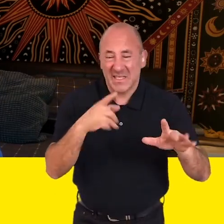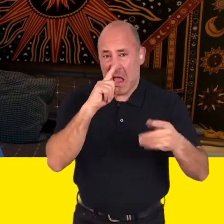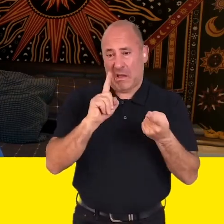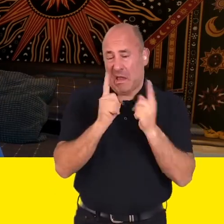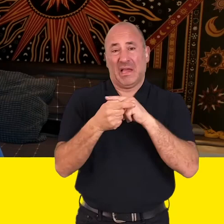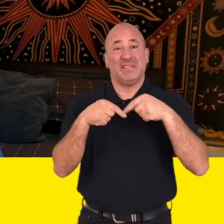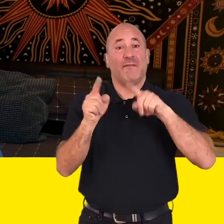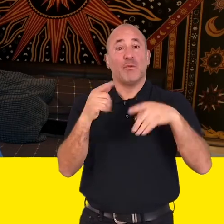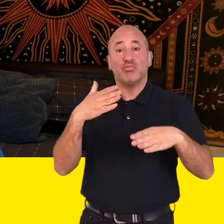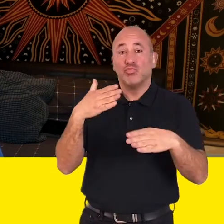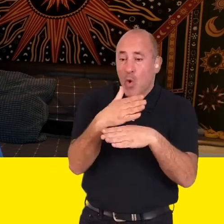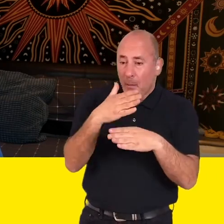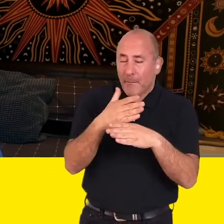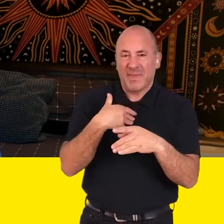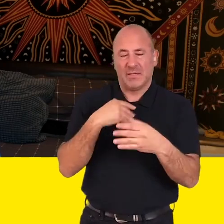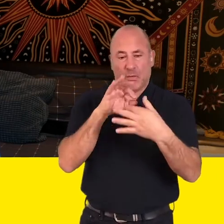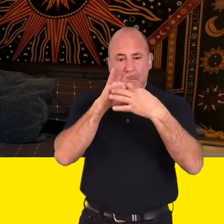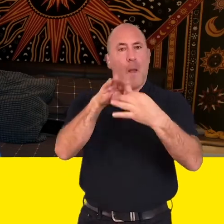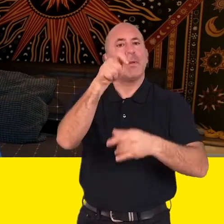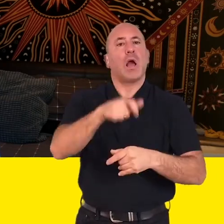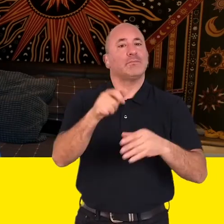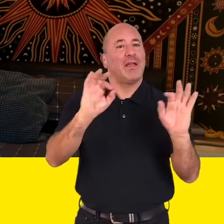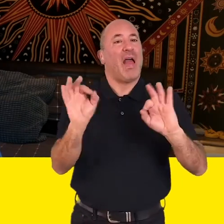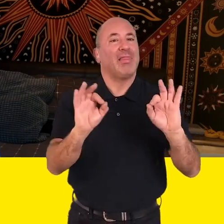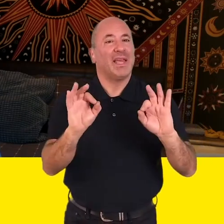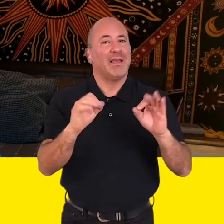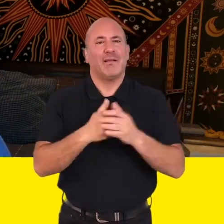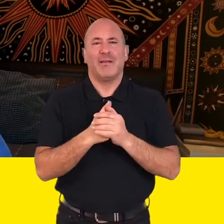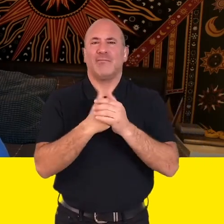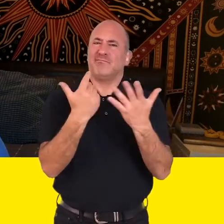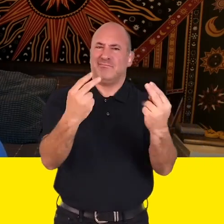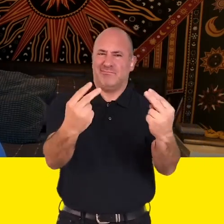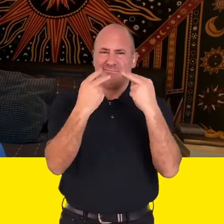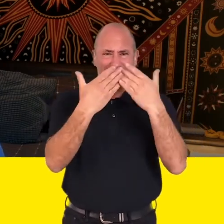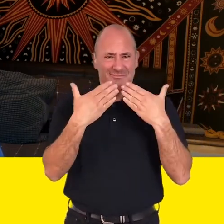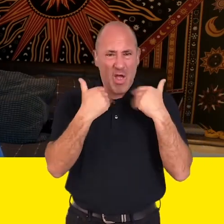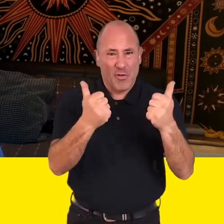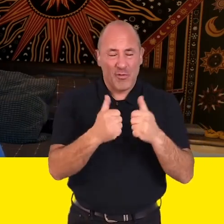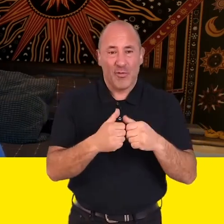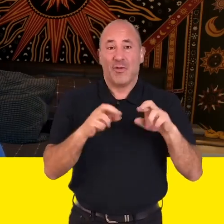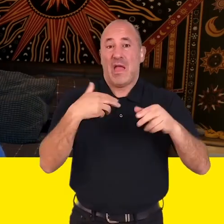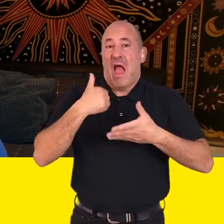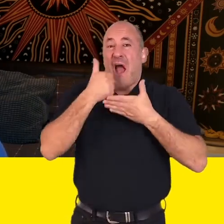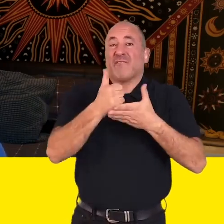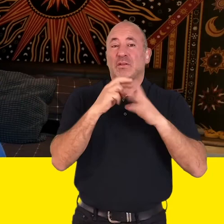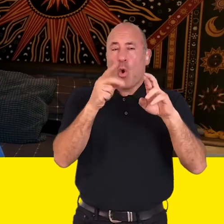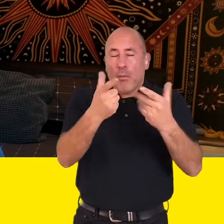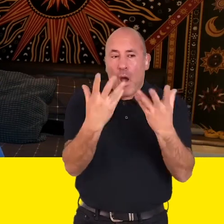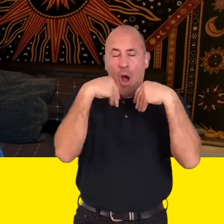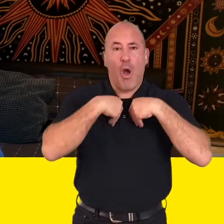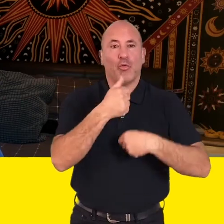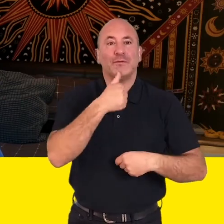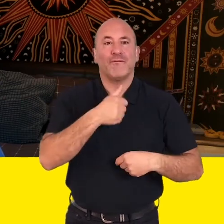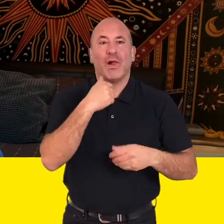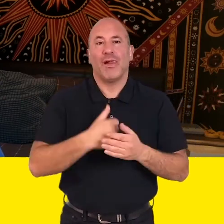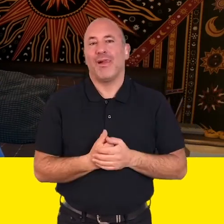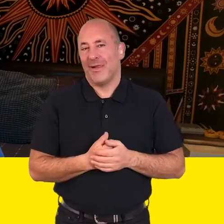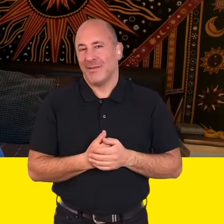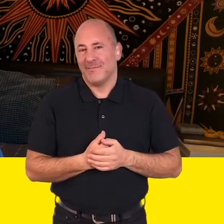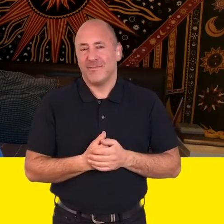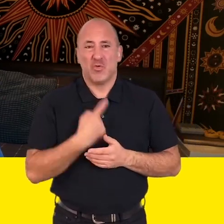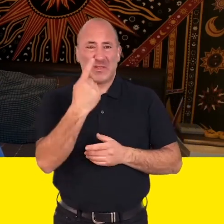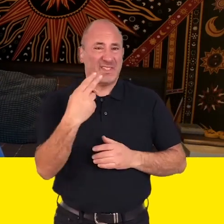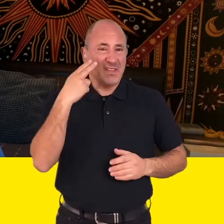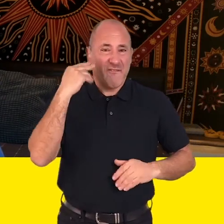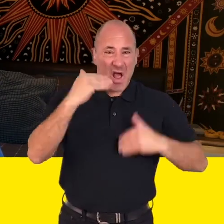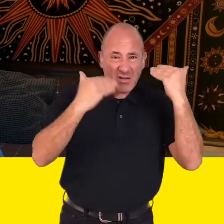another task that you can do that does not require you directly working with customers. Thank you so much for watching this video I really hope the advice that I gave was helpful.